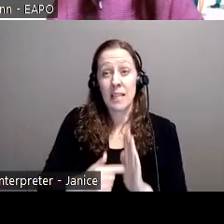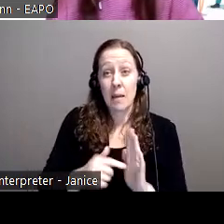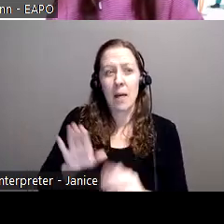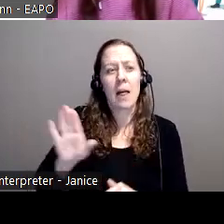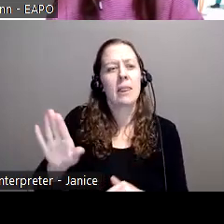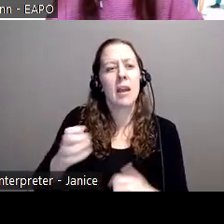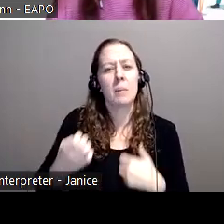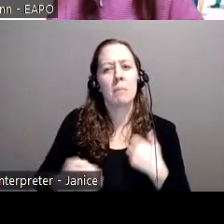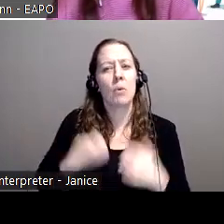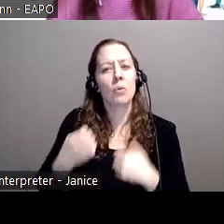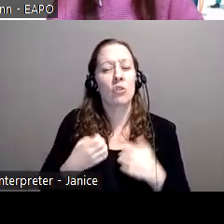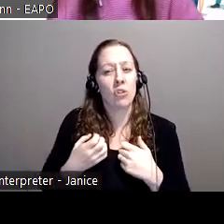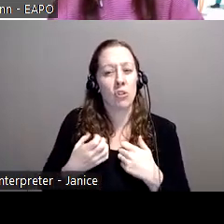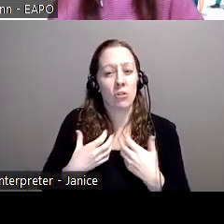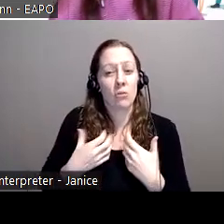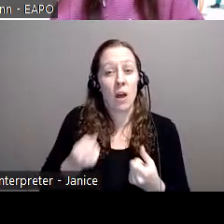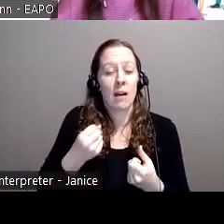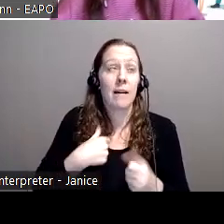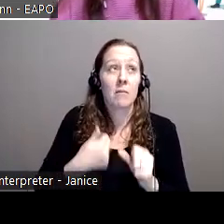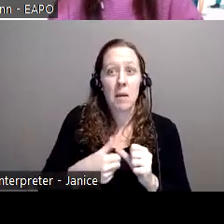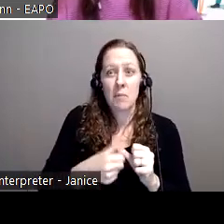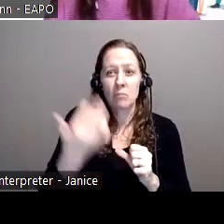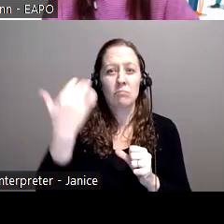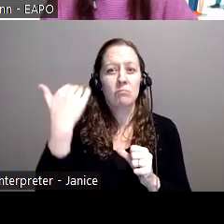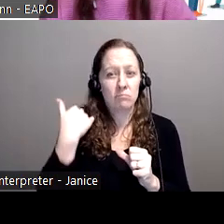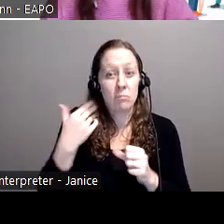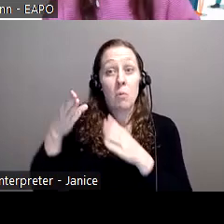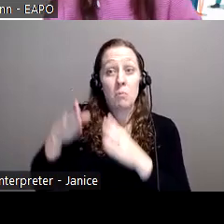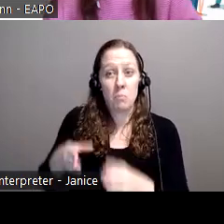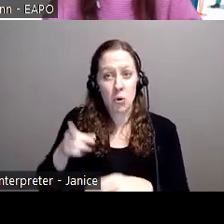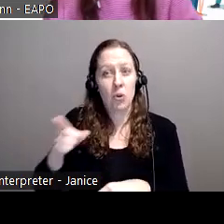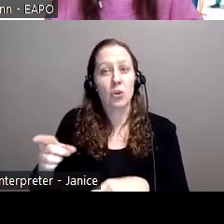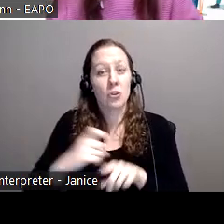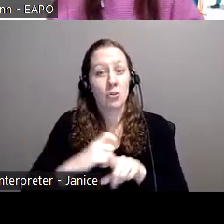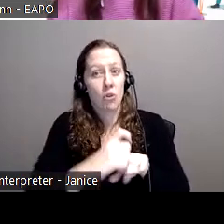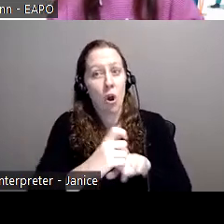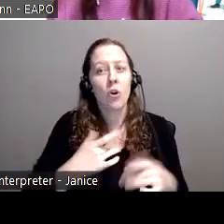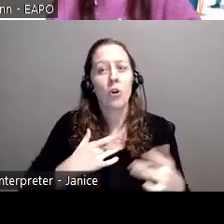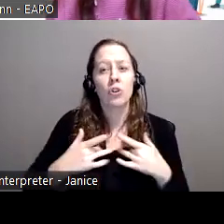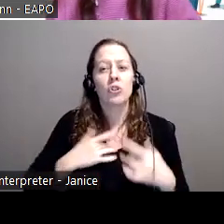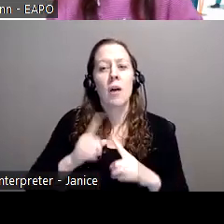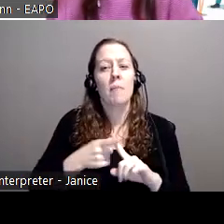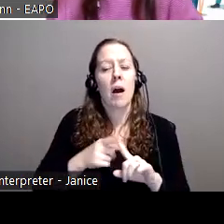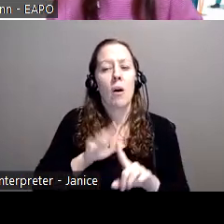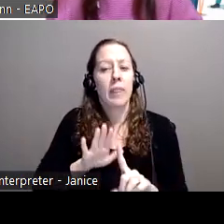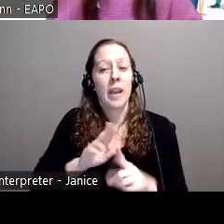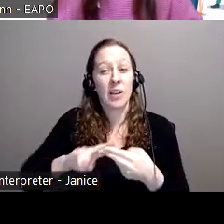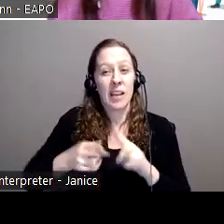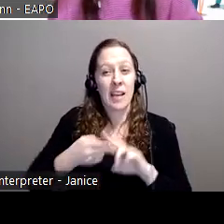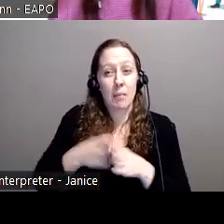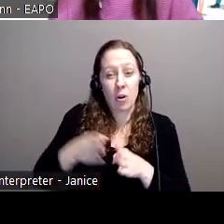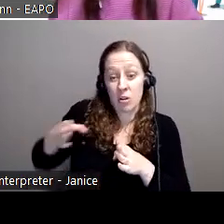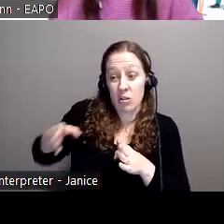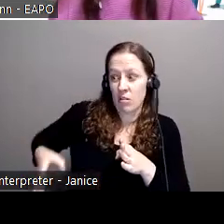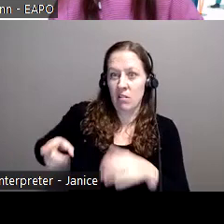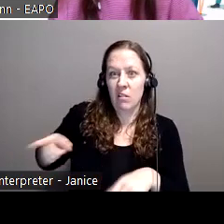in years past, I've had an individual who, um, had called in and concerned about their, uh, neighbor, who was a senior, who